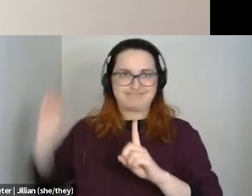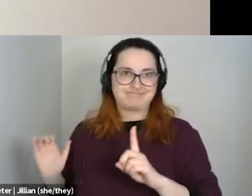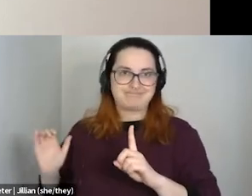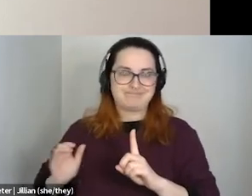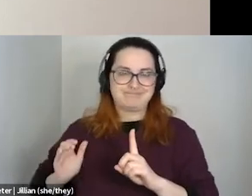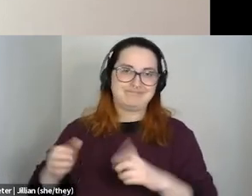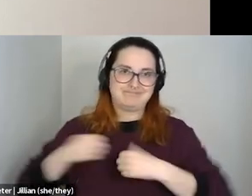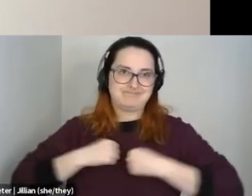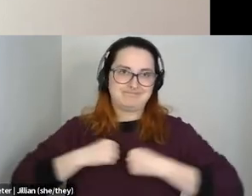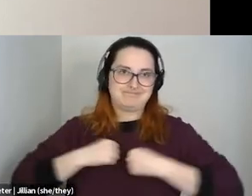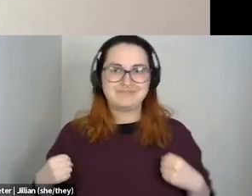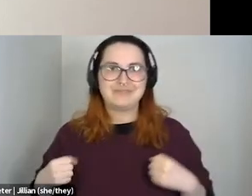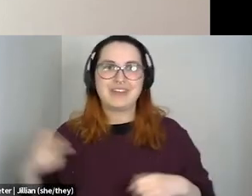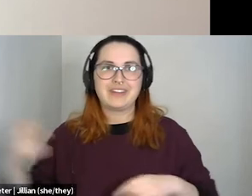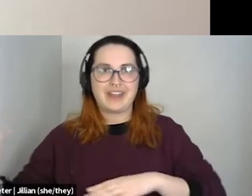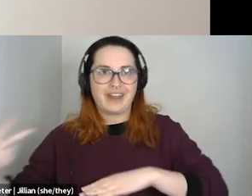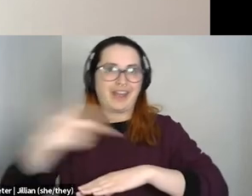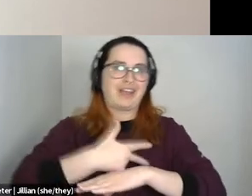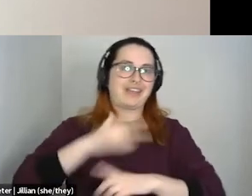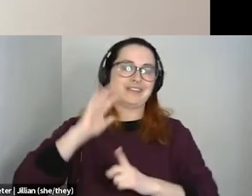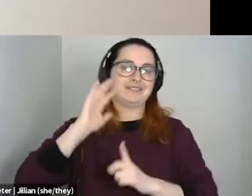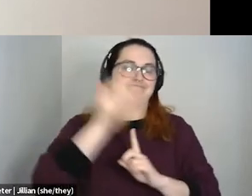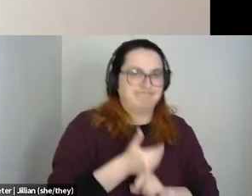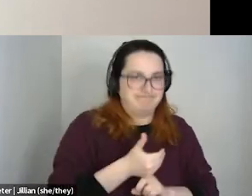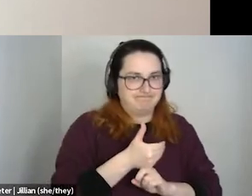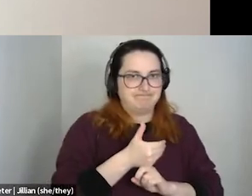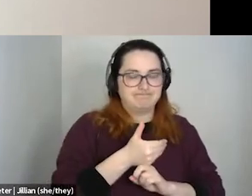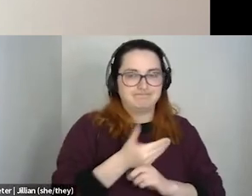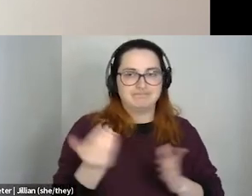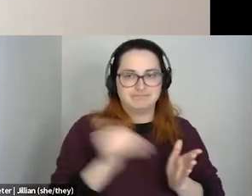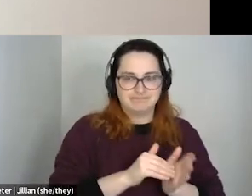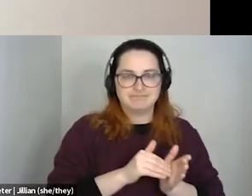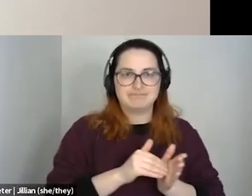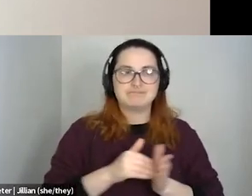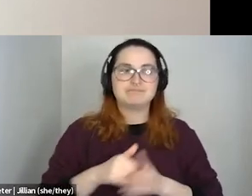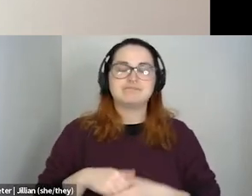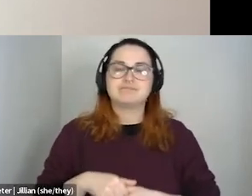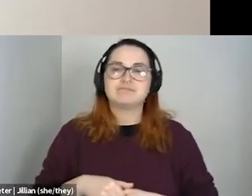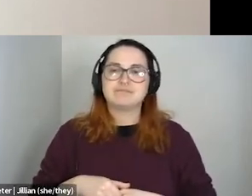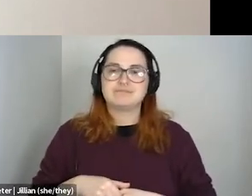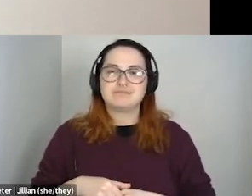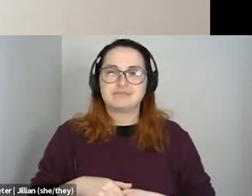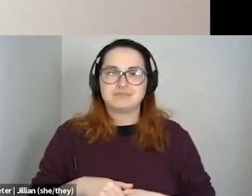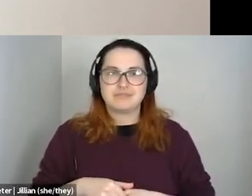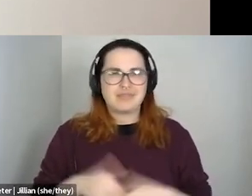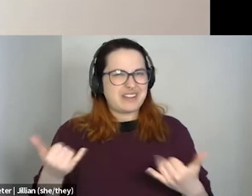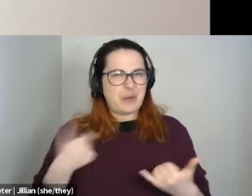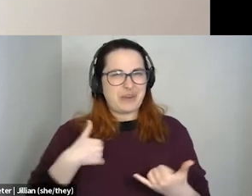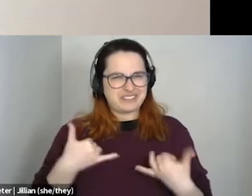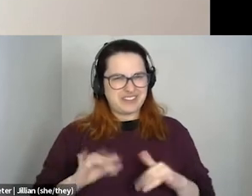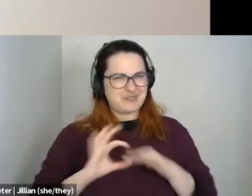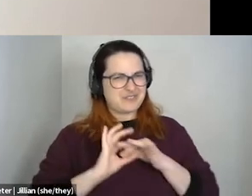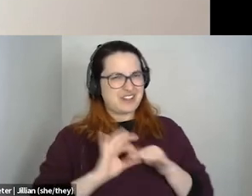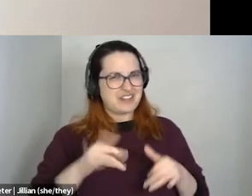you kind of push it back down, which is so funny because I can really, even now relate to that. There's a feeling